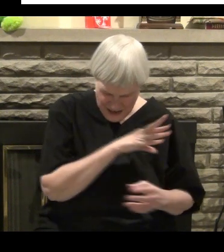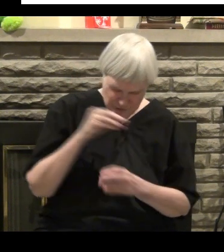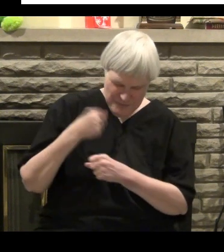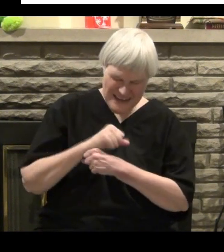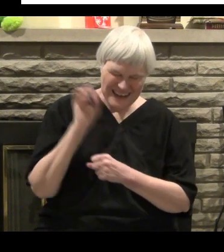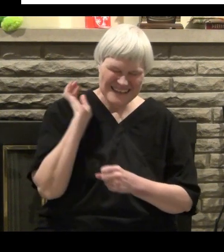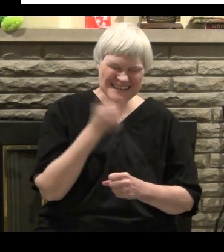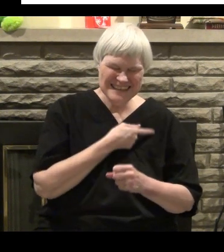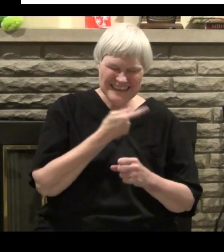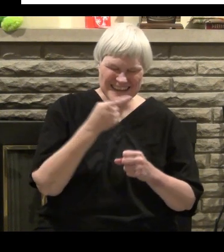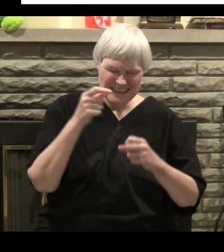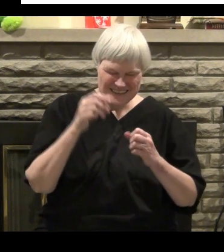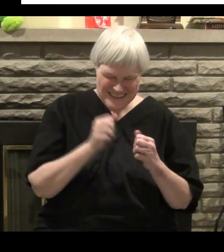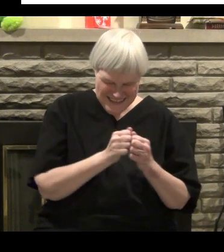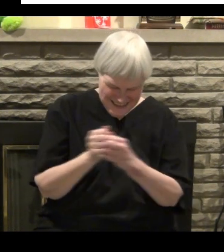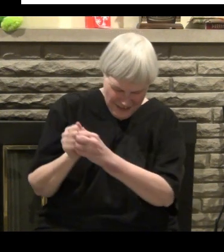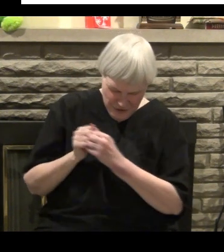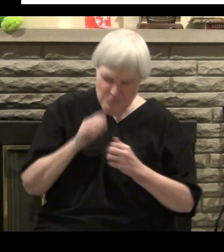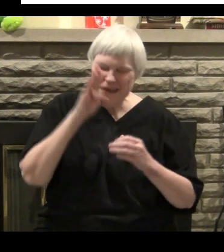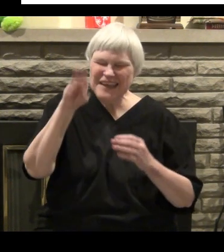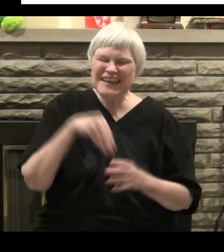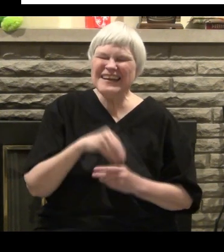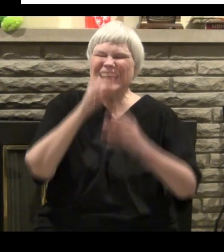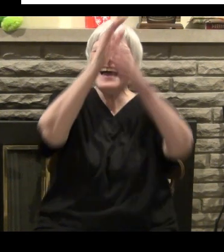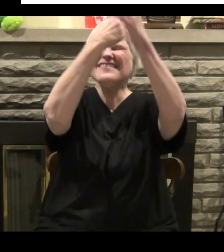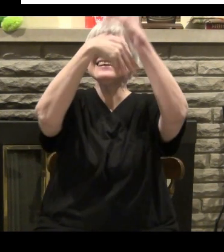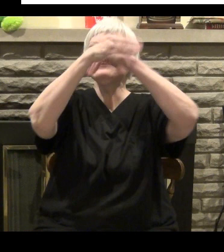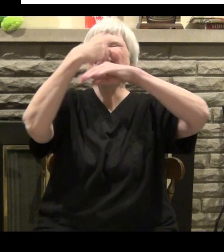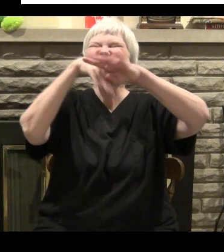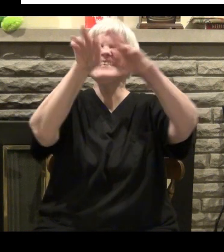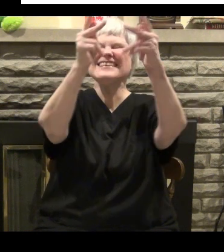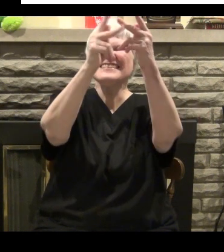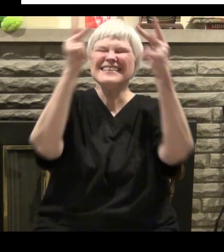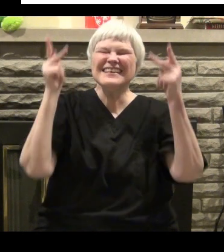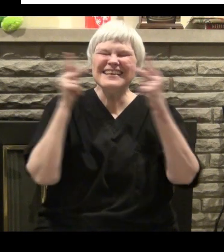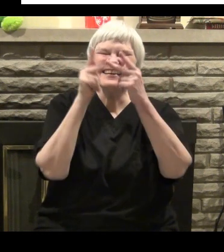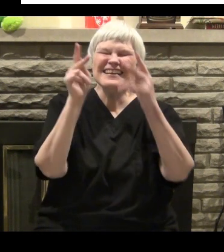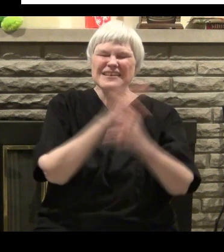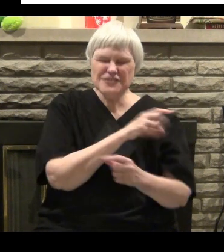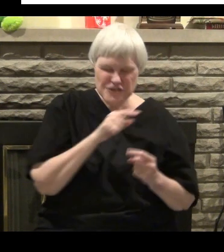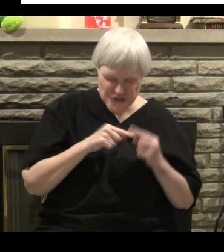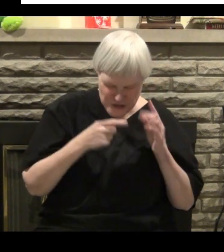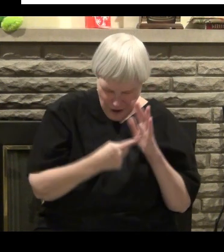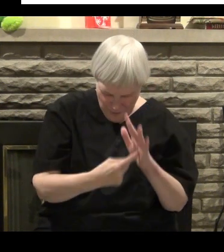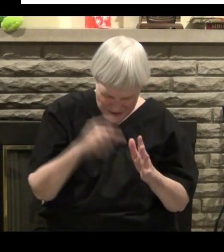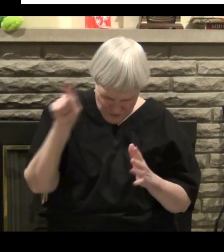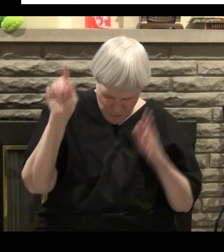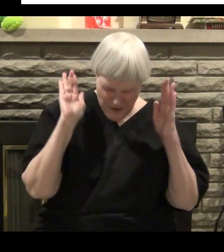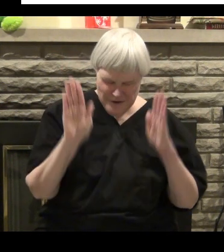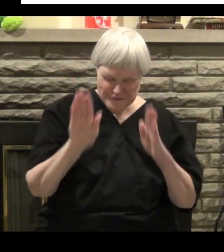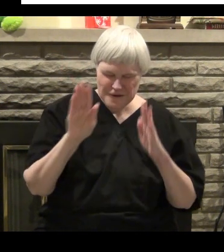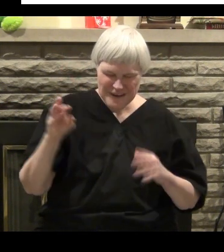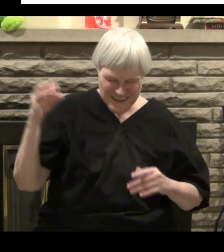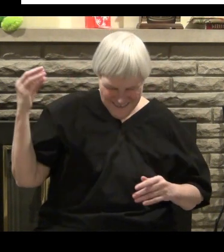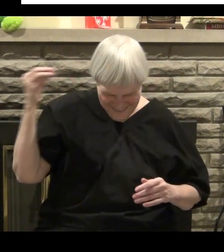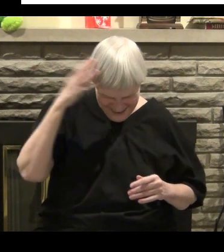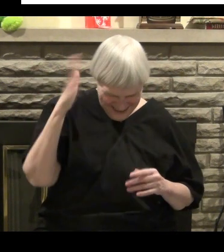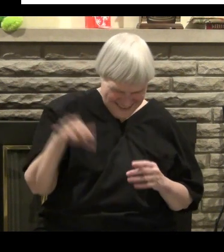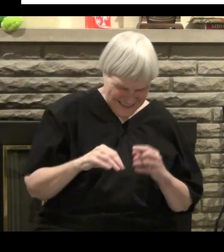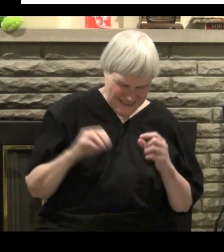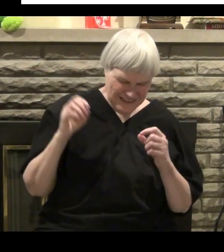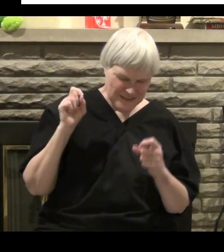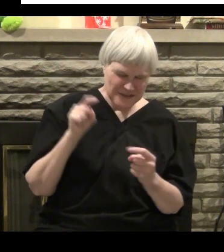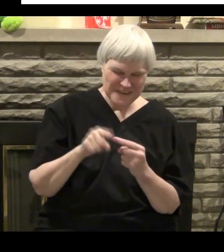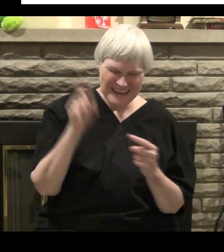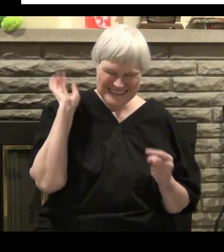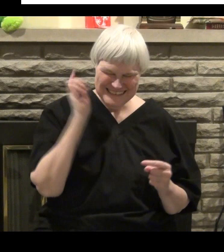And he hath raised us up together and hath made us sit together in the heavenly places through Christ Jesus, that he might show in the ages to